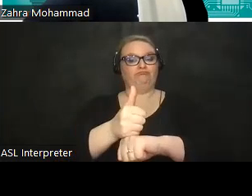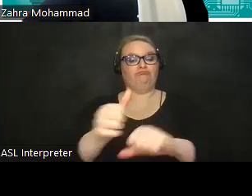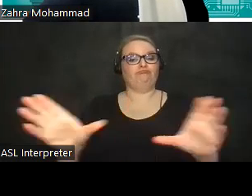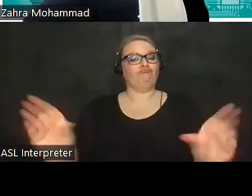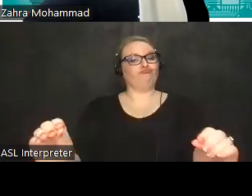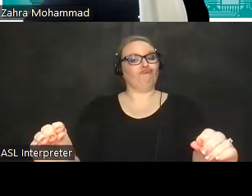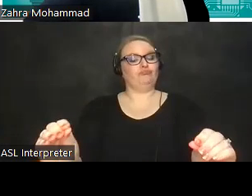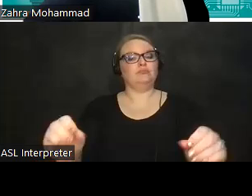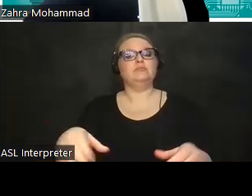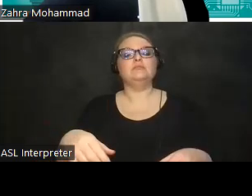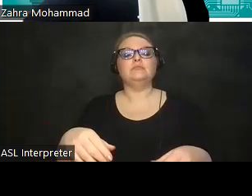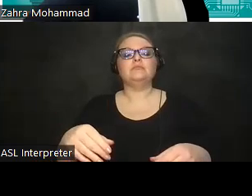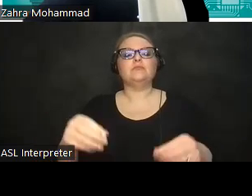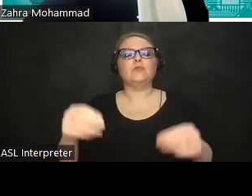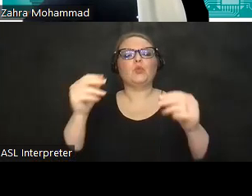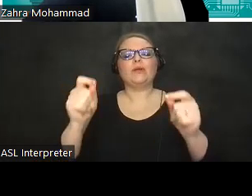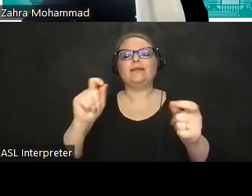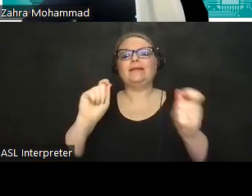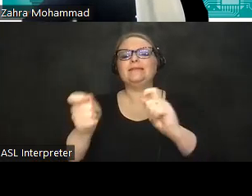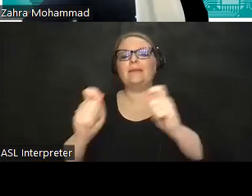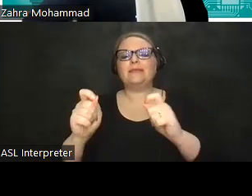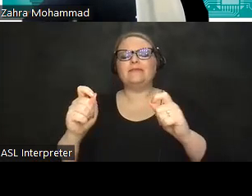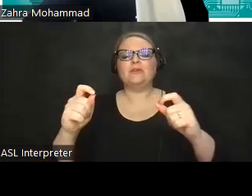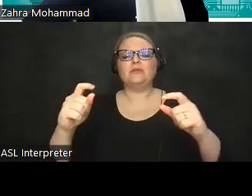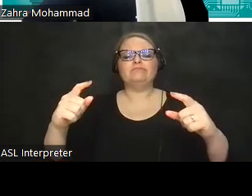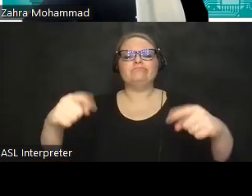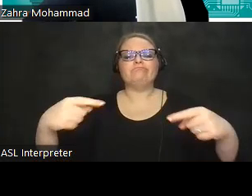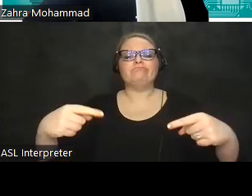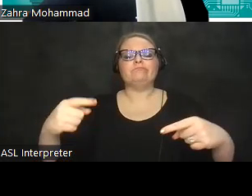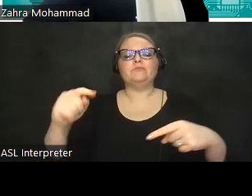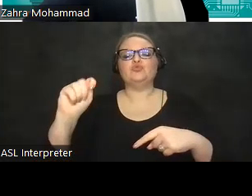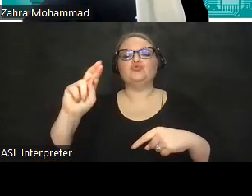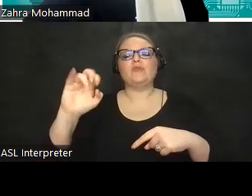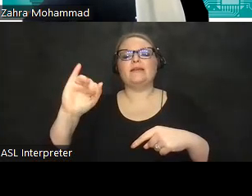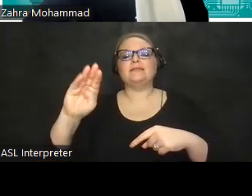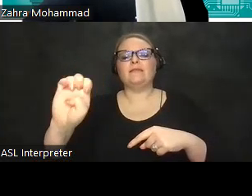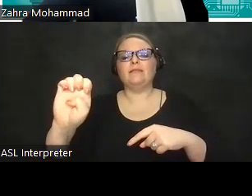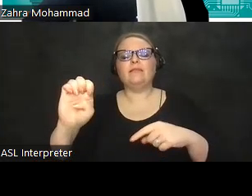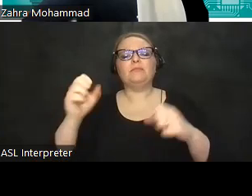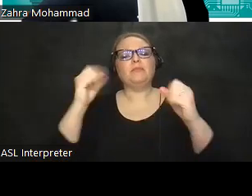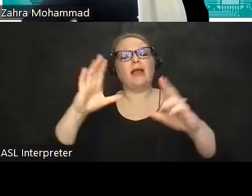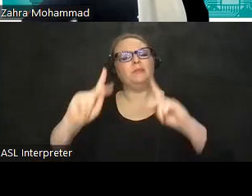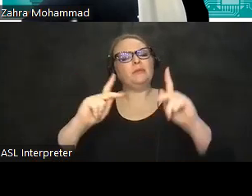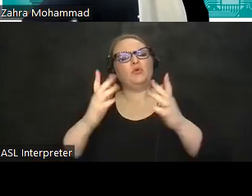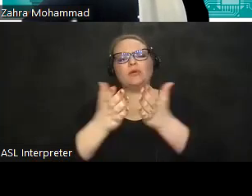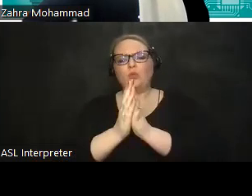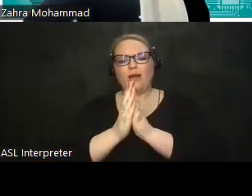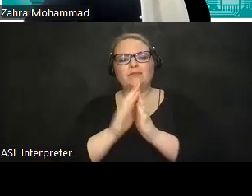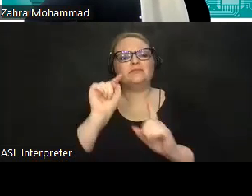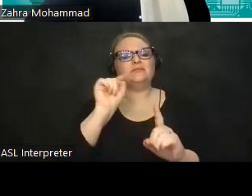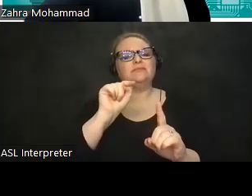and just quickly uh adaptive tricycle we get a lot of these um requests in so